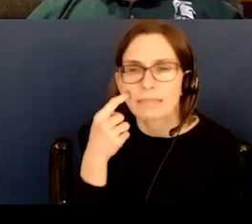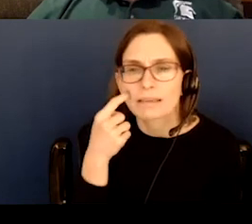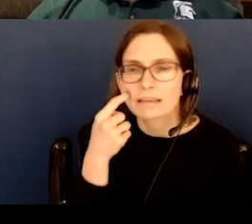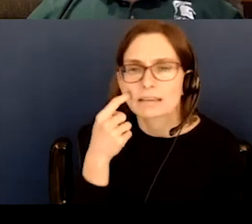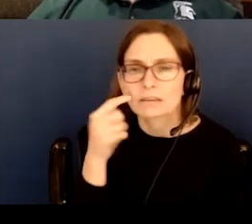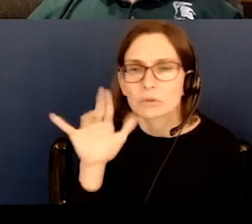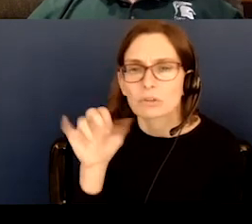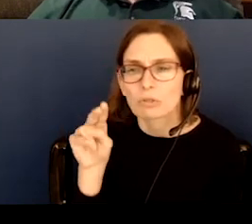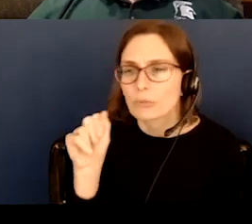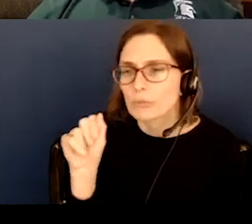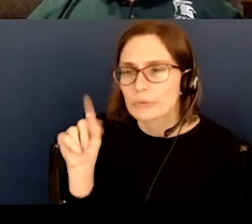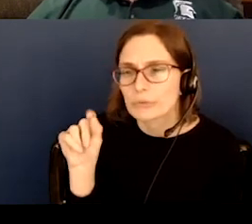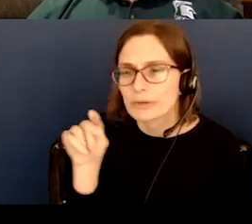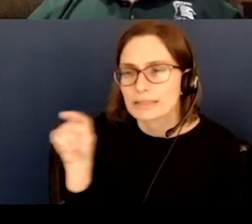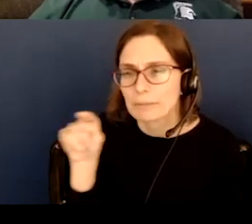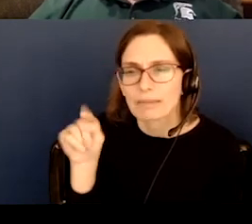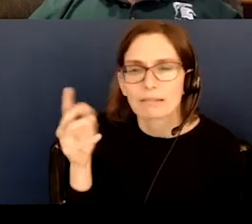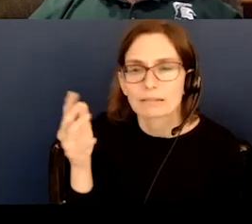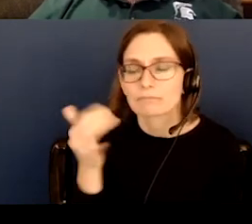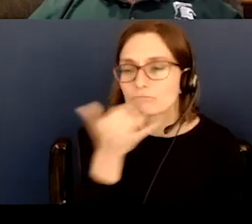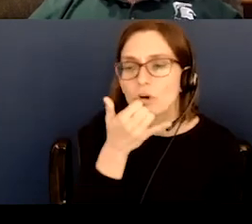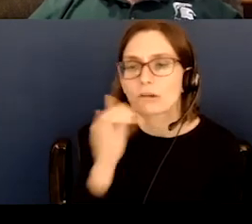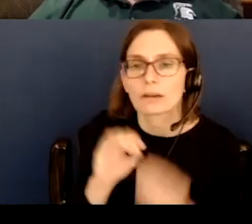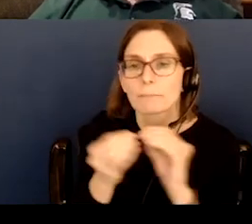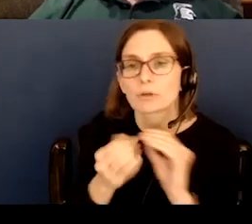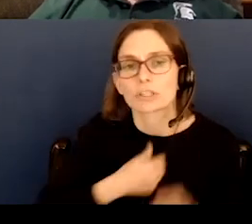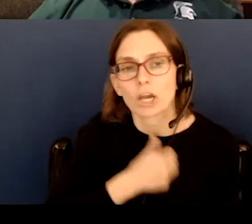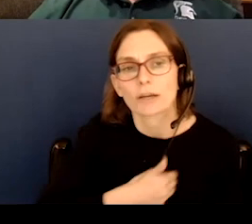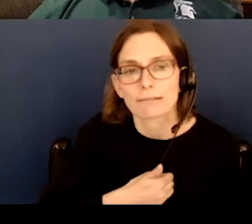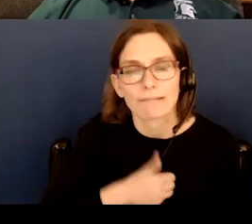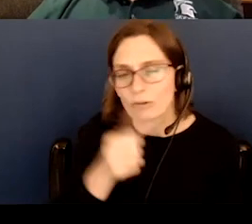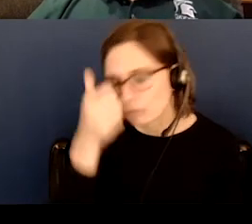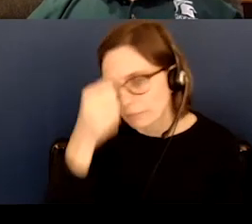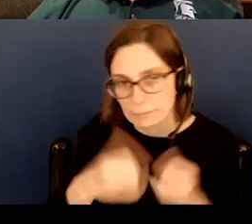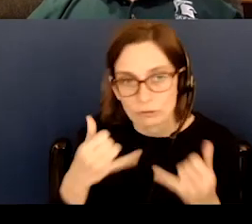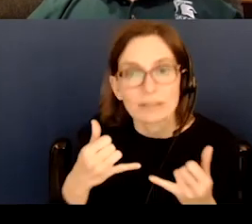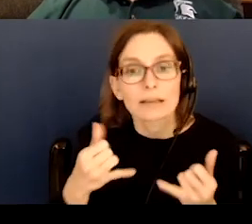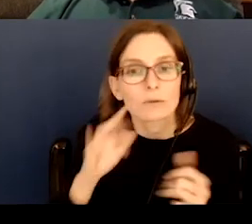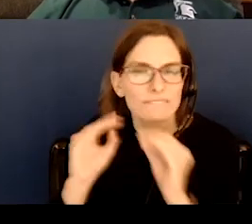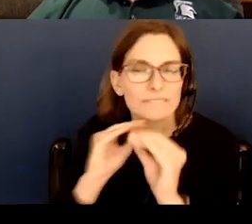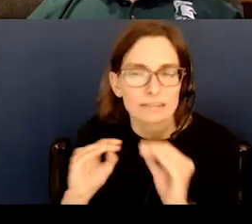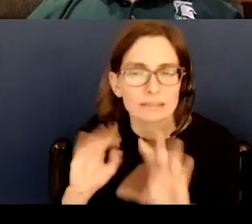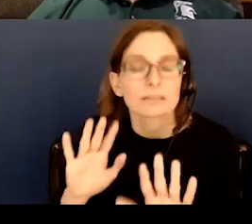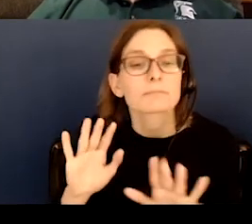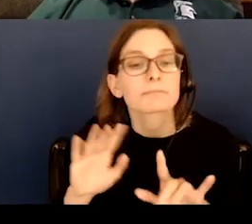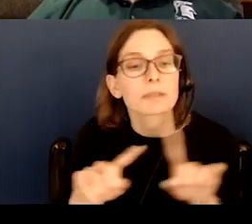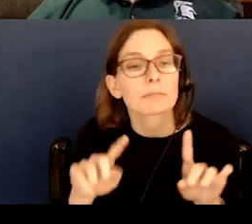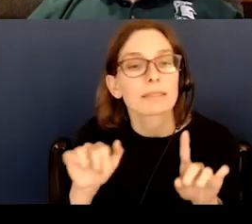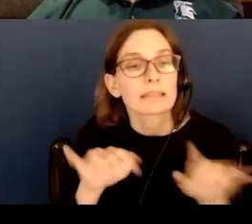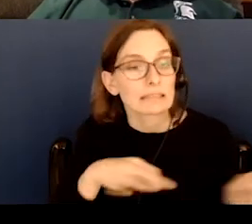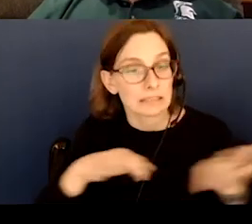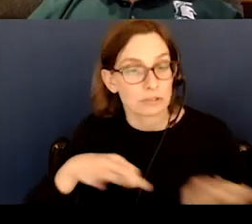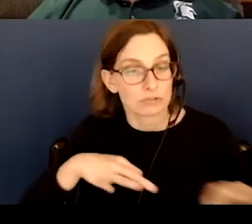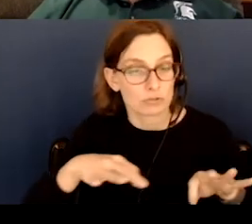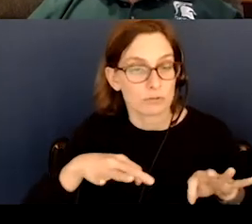Um, so I'll have to fix this. So I apologize for that. I don't remember what it is off hand, but, um, this is a description of